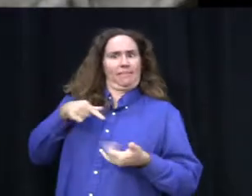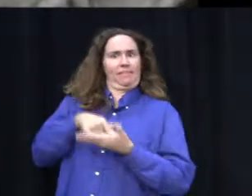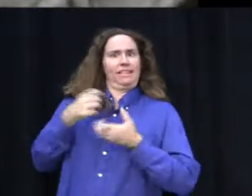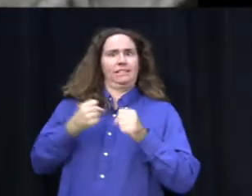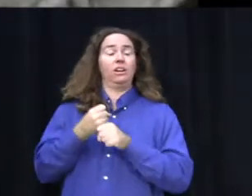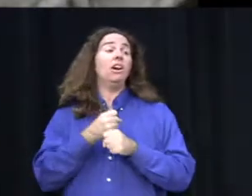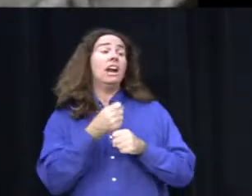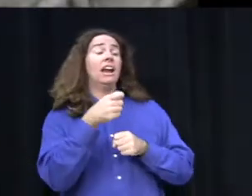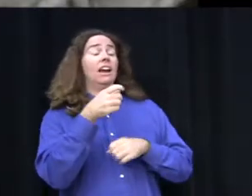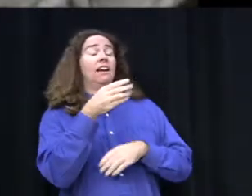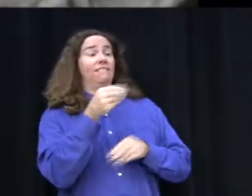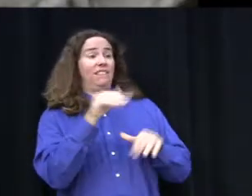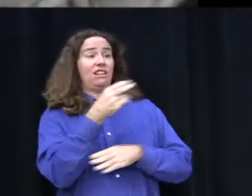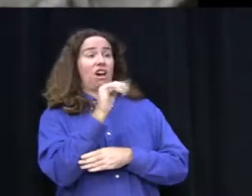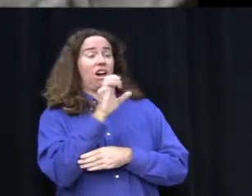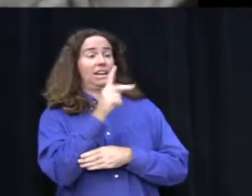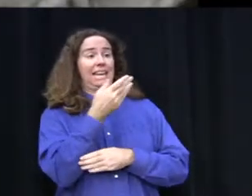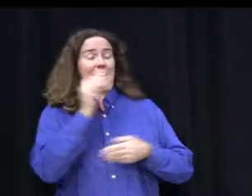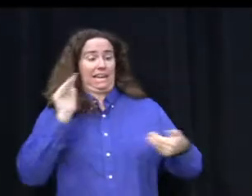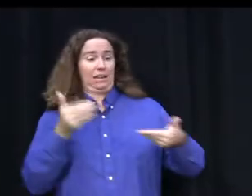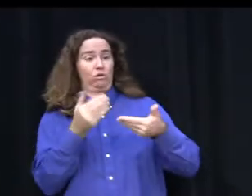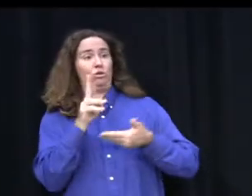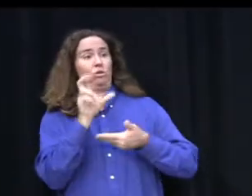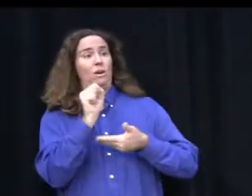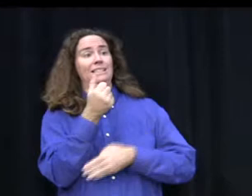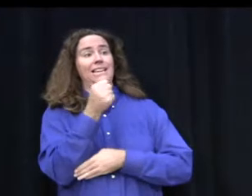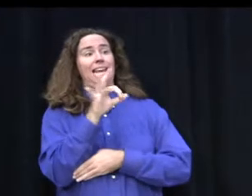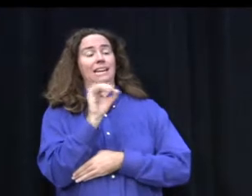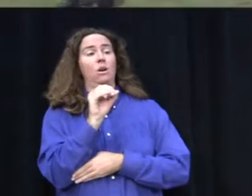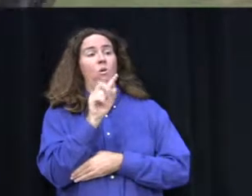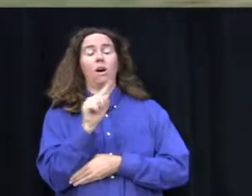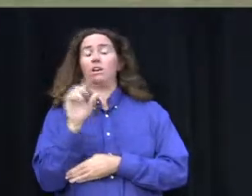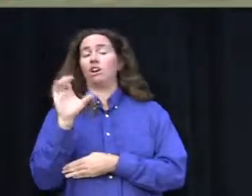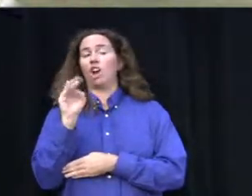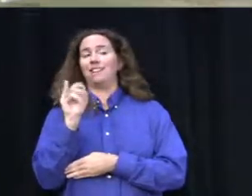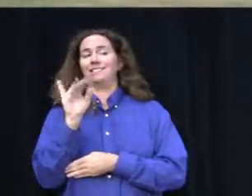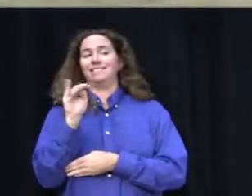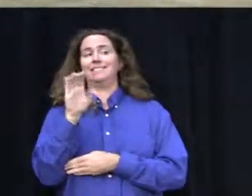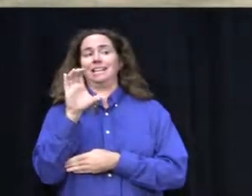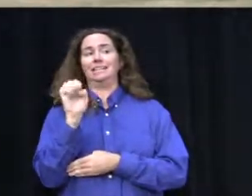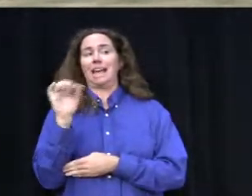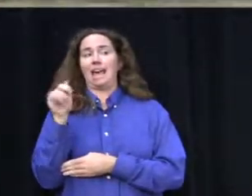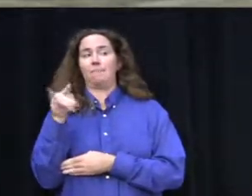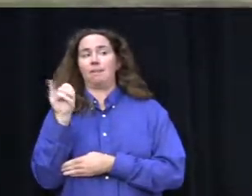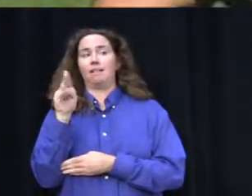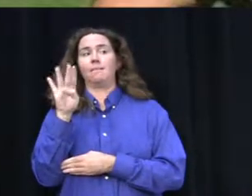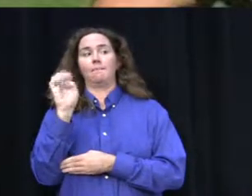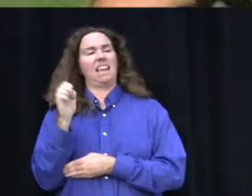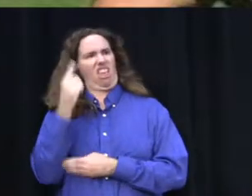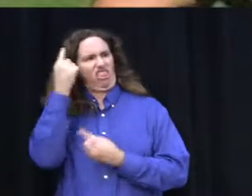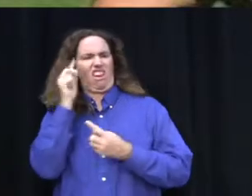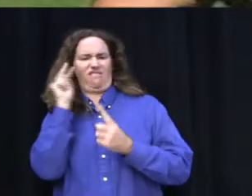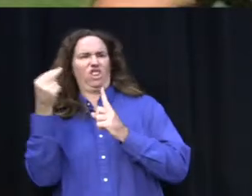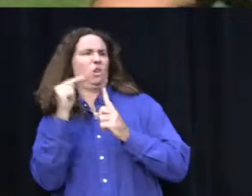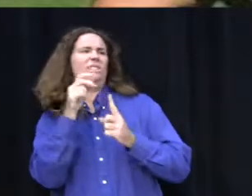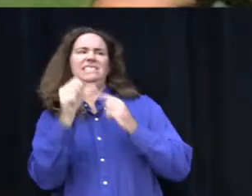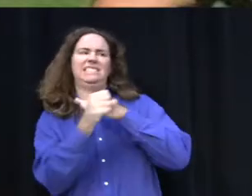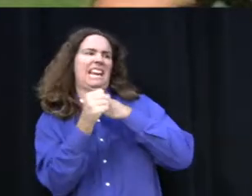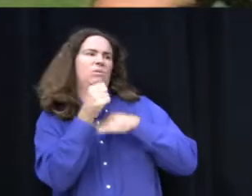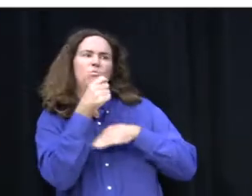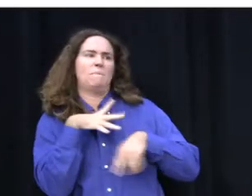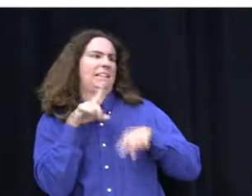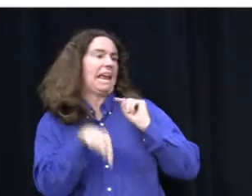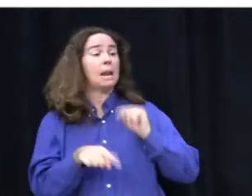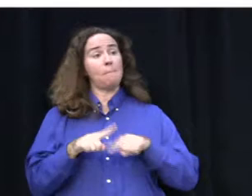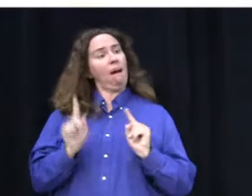Field hockey was introduced to the U.S. in 1901 by Constance Appleby. It was originally thought to be too dangerous for women to participate in,